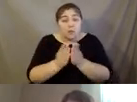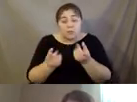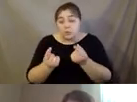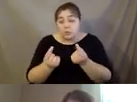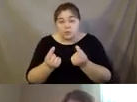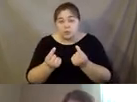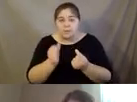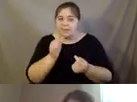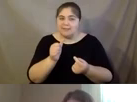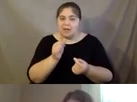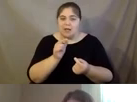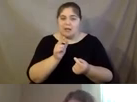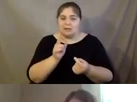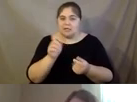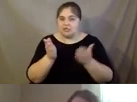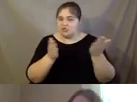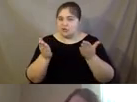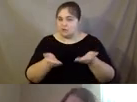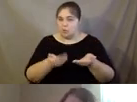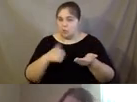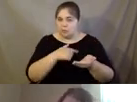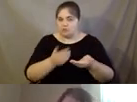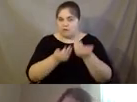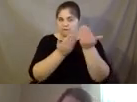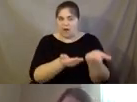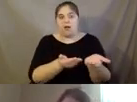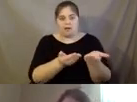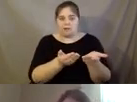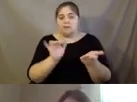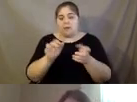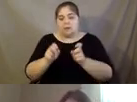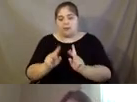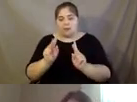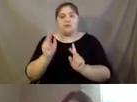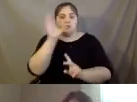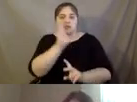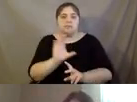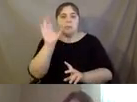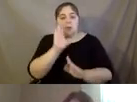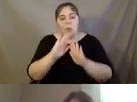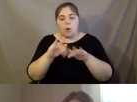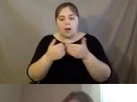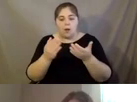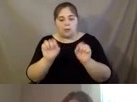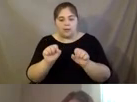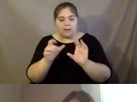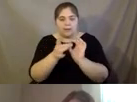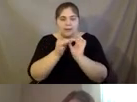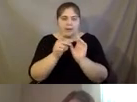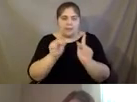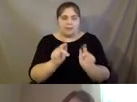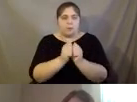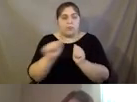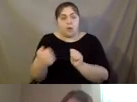But it's not necessarily a service that we provide. It would be kind of an opportunity to explore, um, how can we connect this person with some other